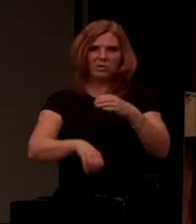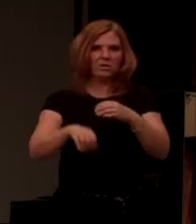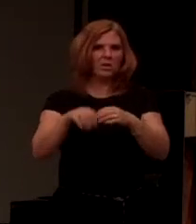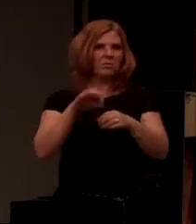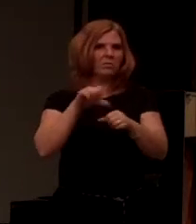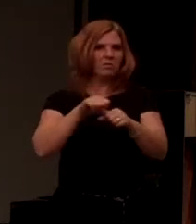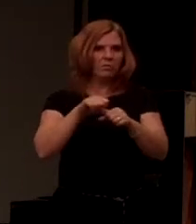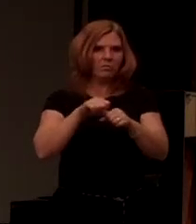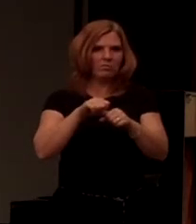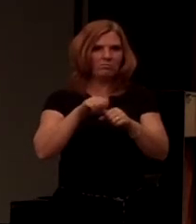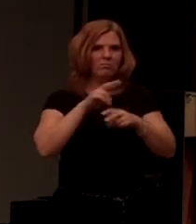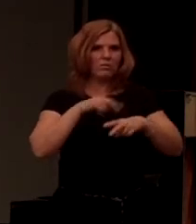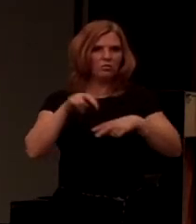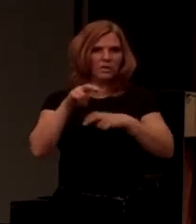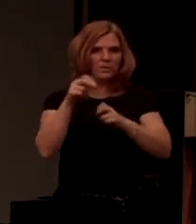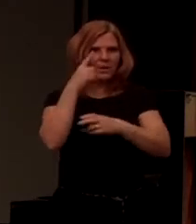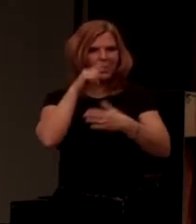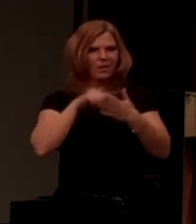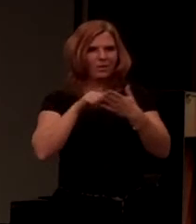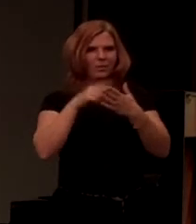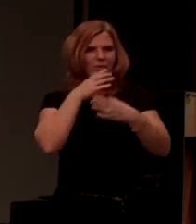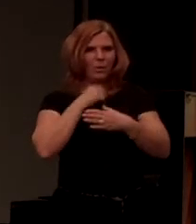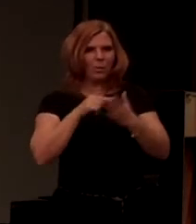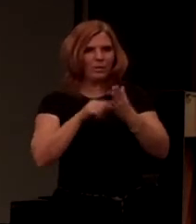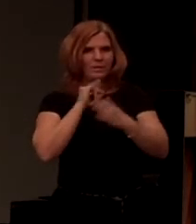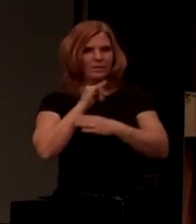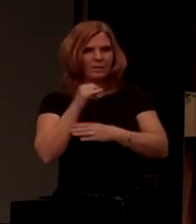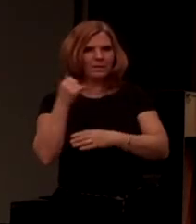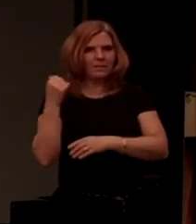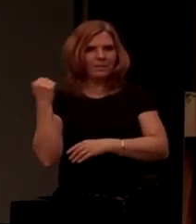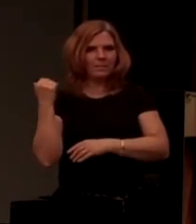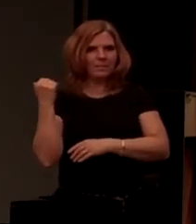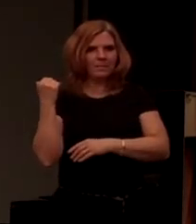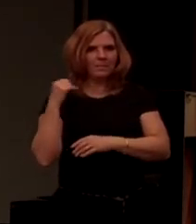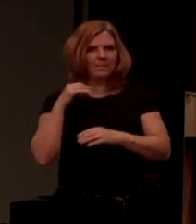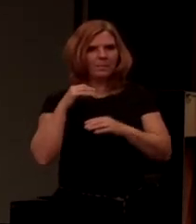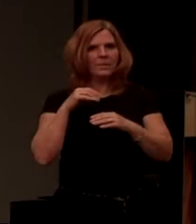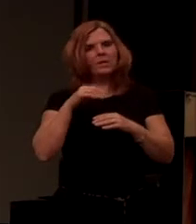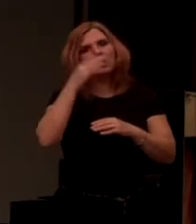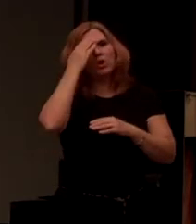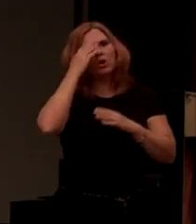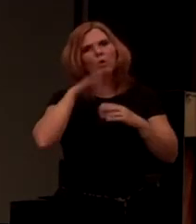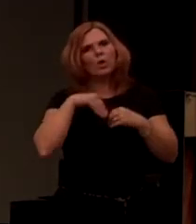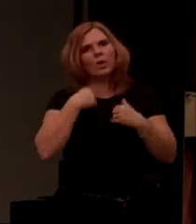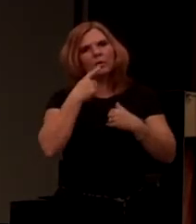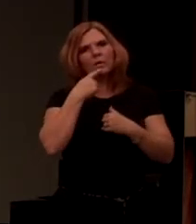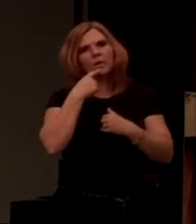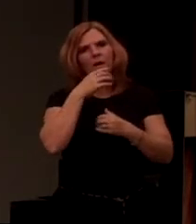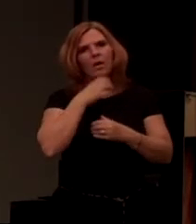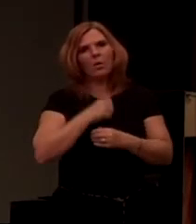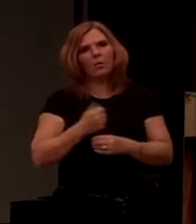Transportation. You'll notice how old this is? You know how you can tell how old it is?